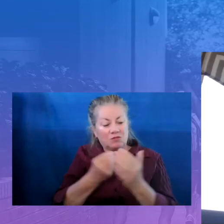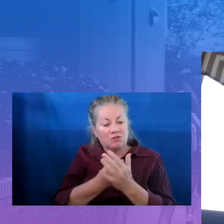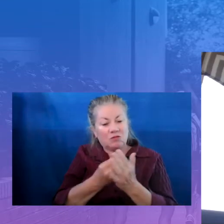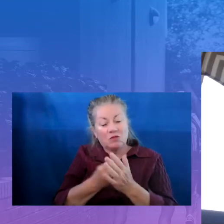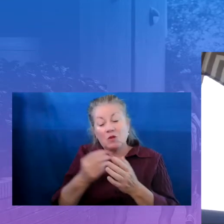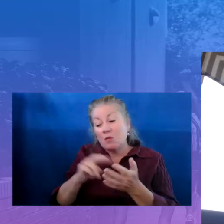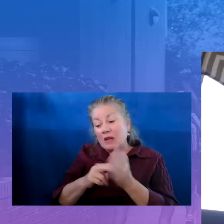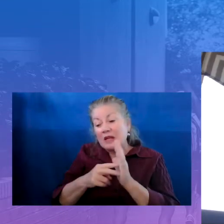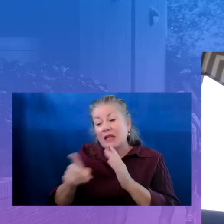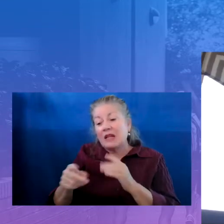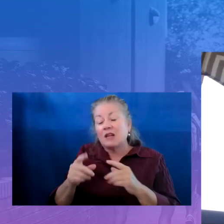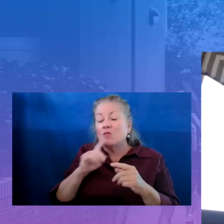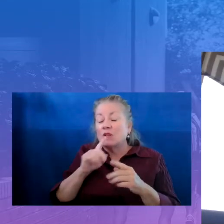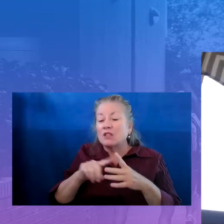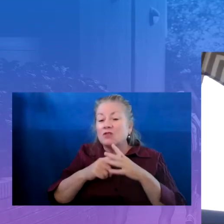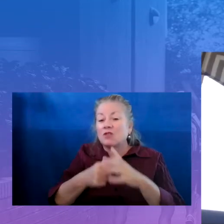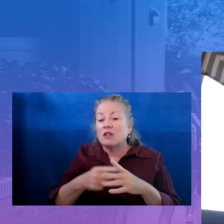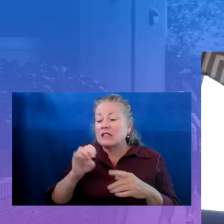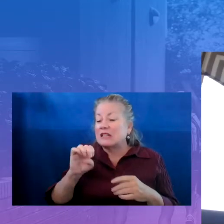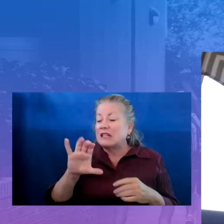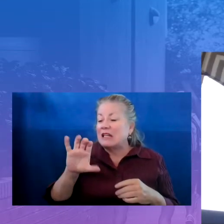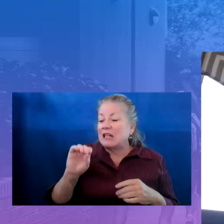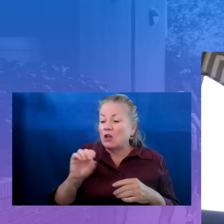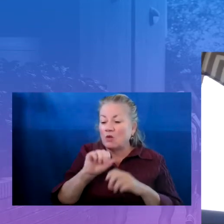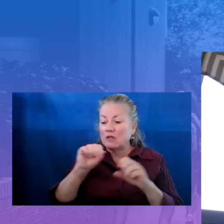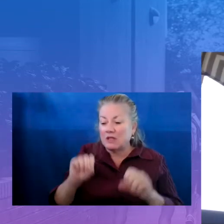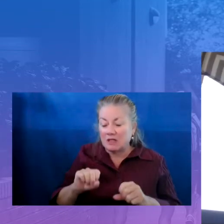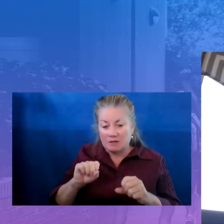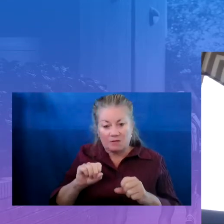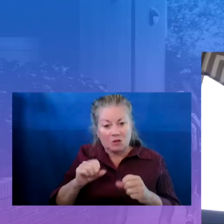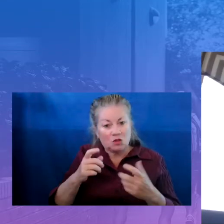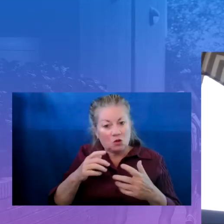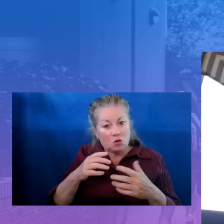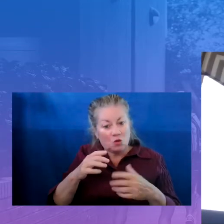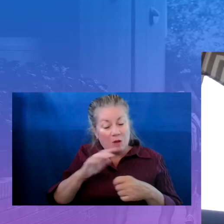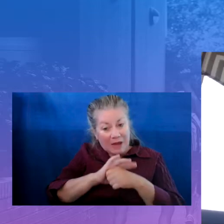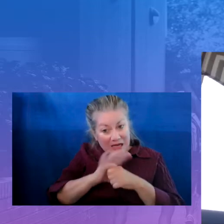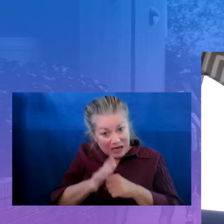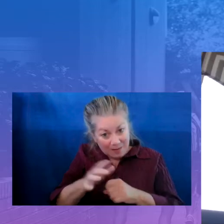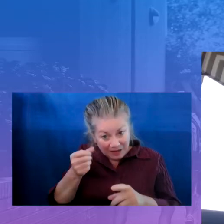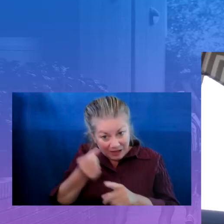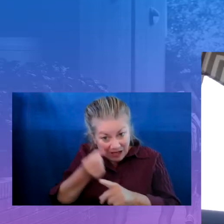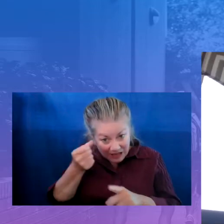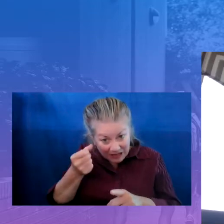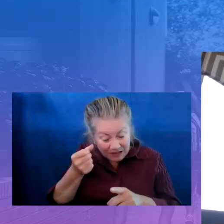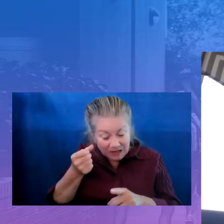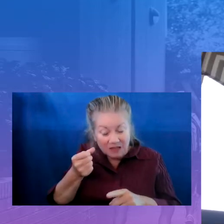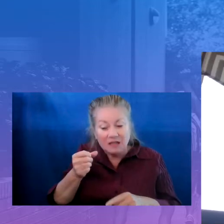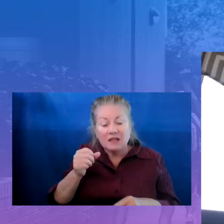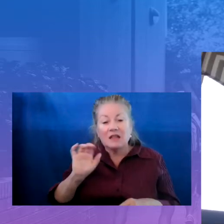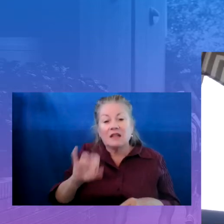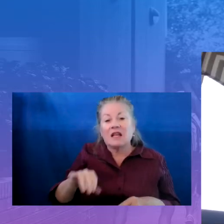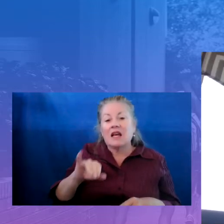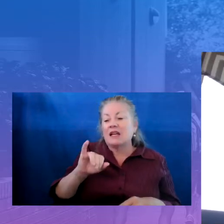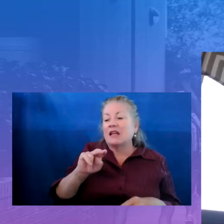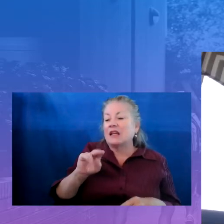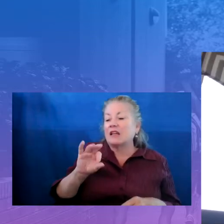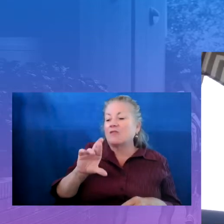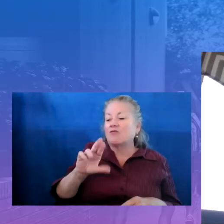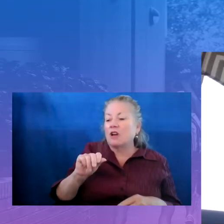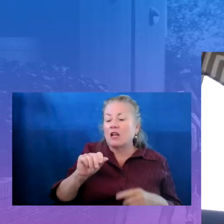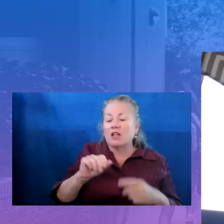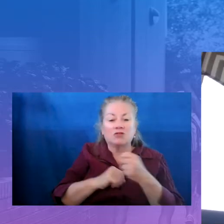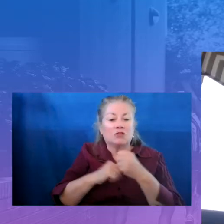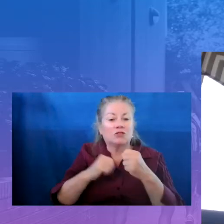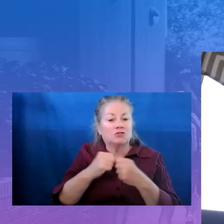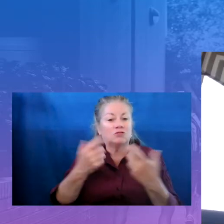ecosystem. So as the pandemic hit, that rich infrastructure and ecosystem was in place to help provide opportunities